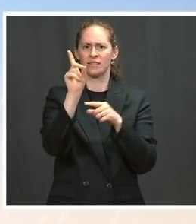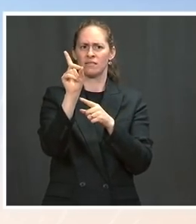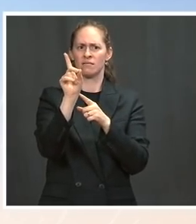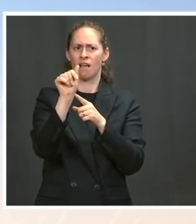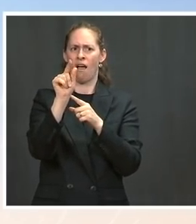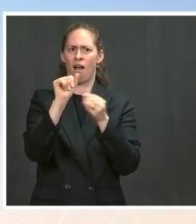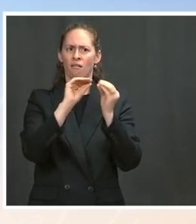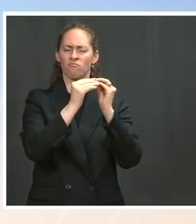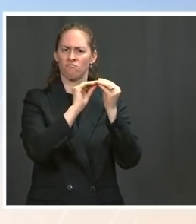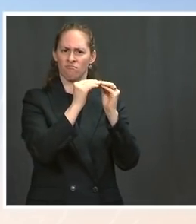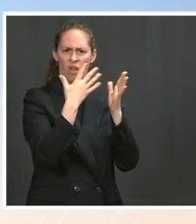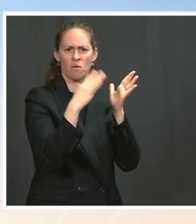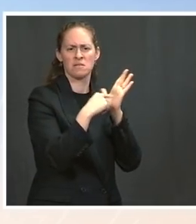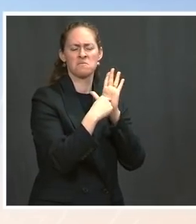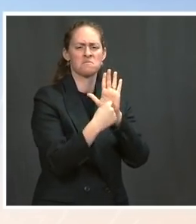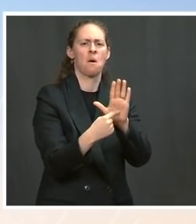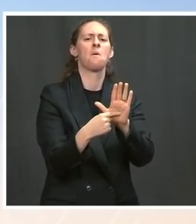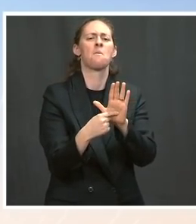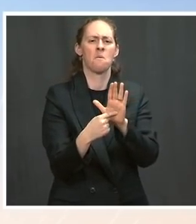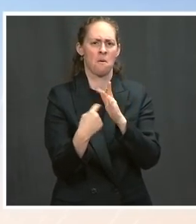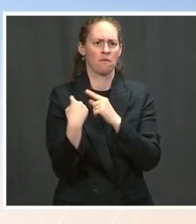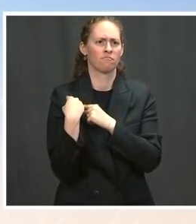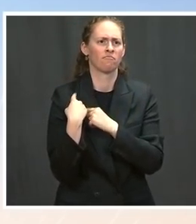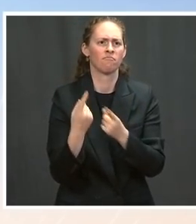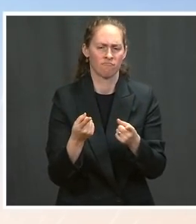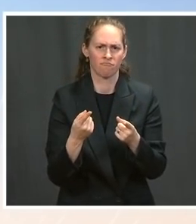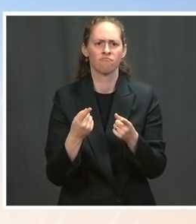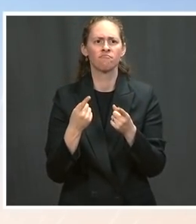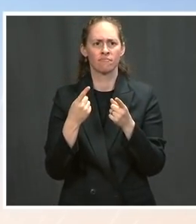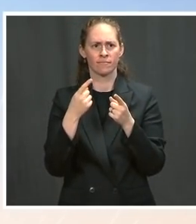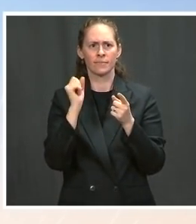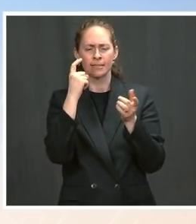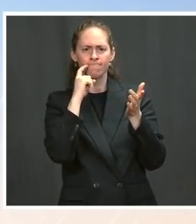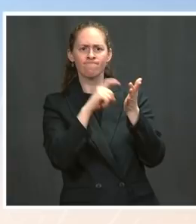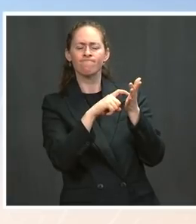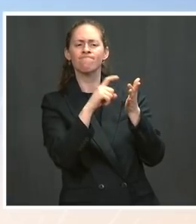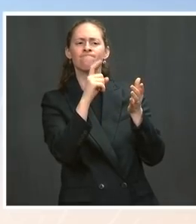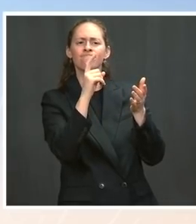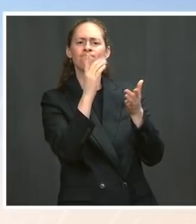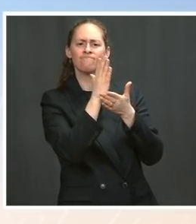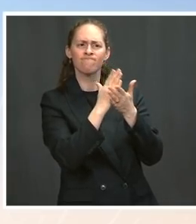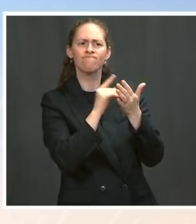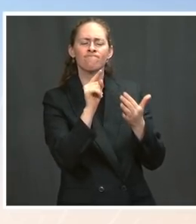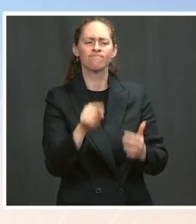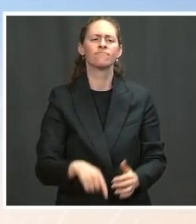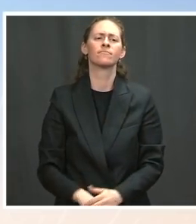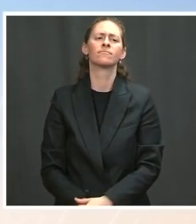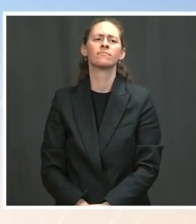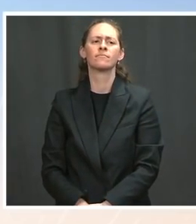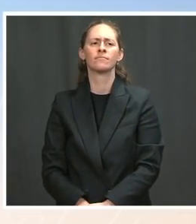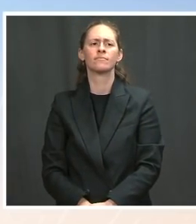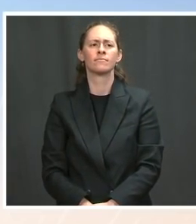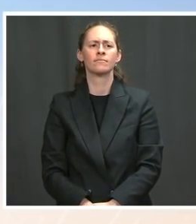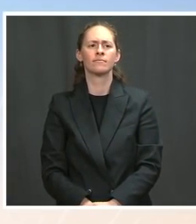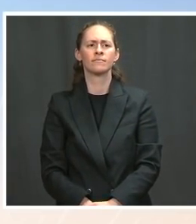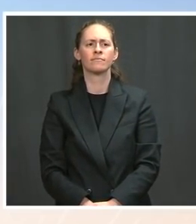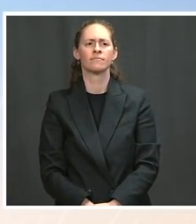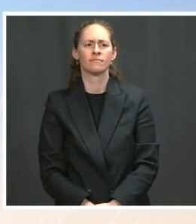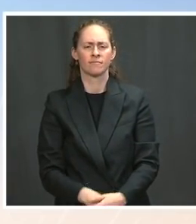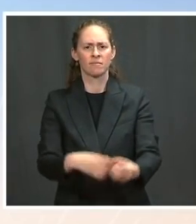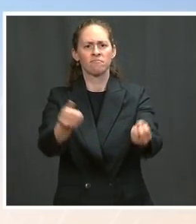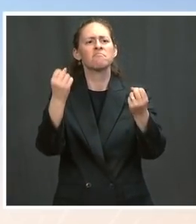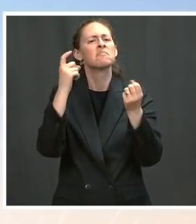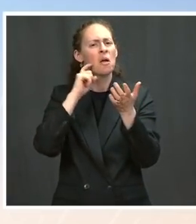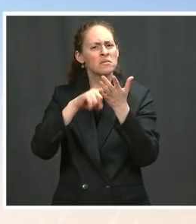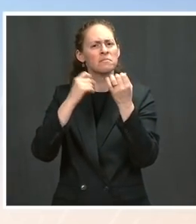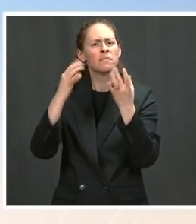monthly basis, but it's done about a month later, which shows that more than 50 percent of schools are open five days a week. That's moving in the right direction, but